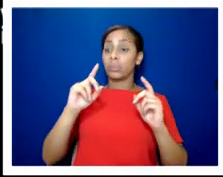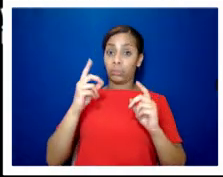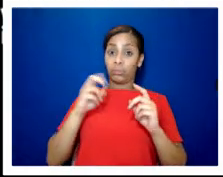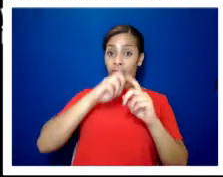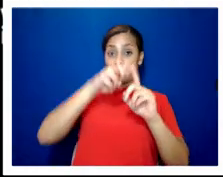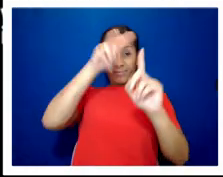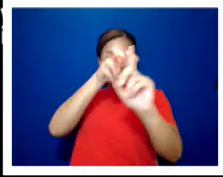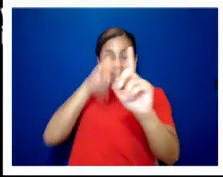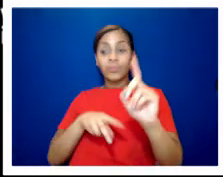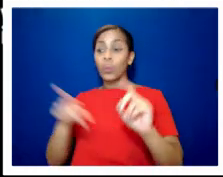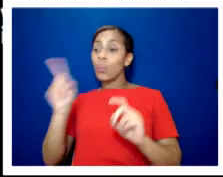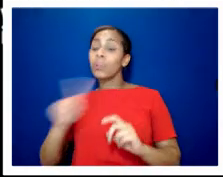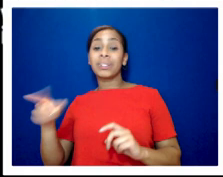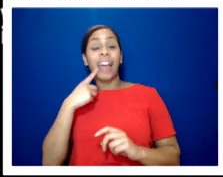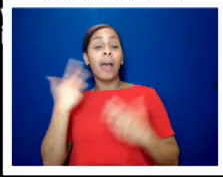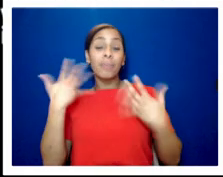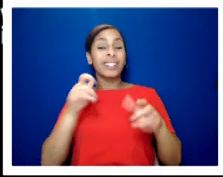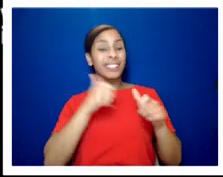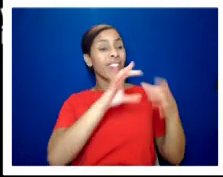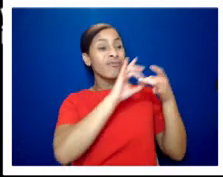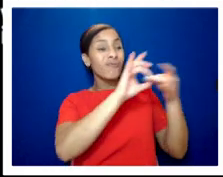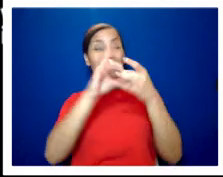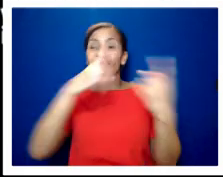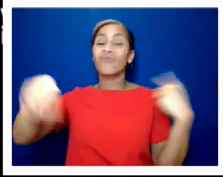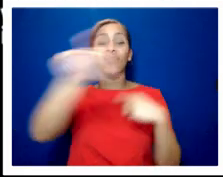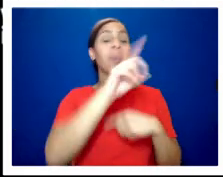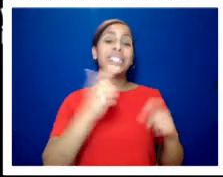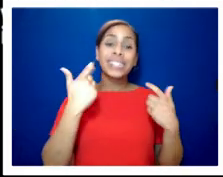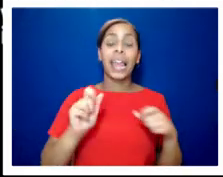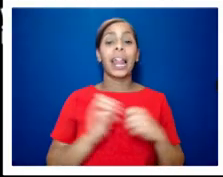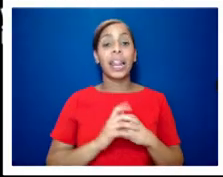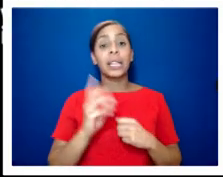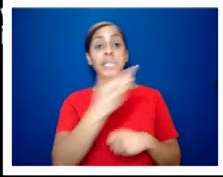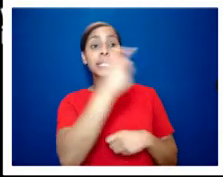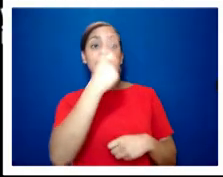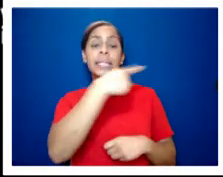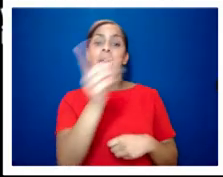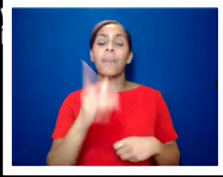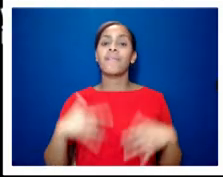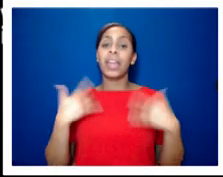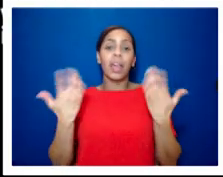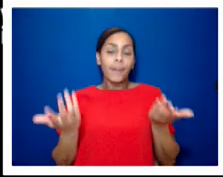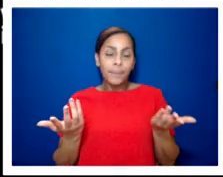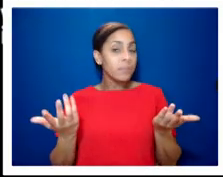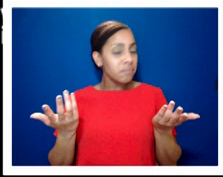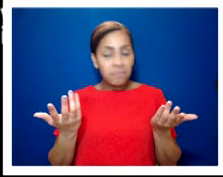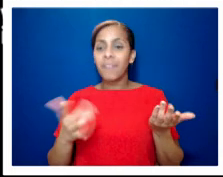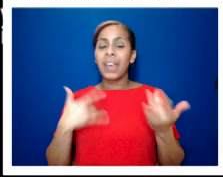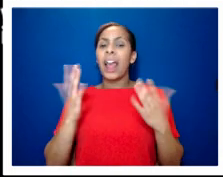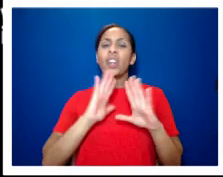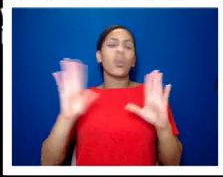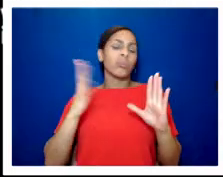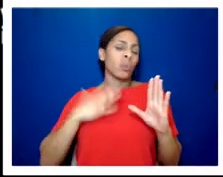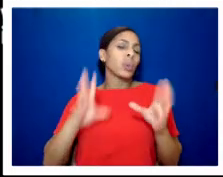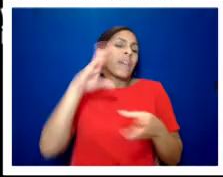and that within that group people have different takes some are clear that for them the action stands for itself and they don't want to take part in interviews